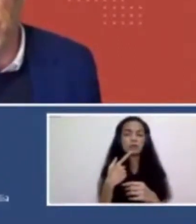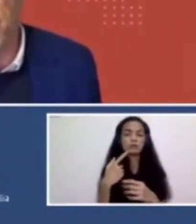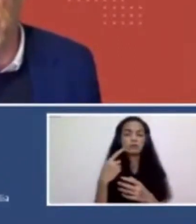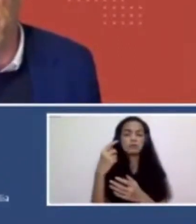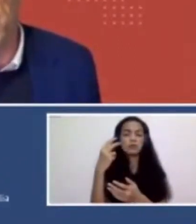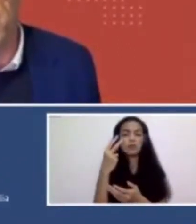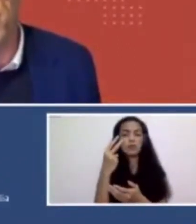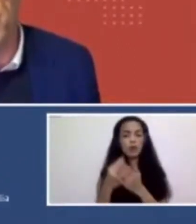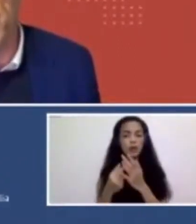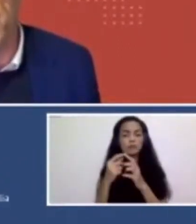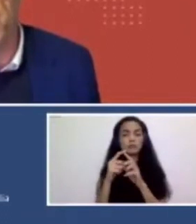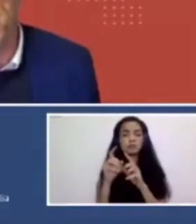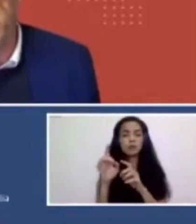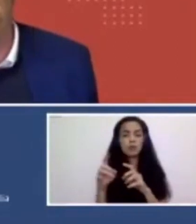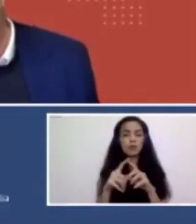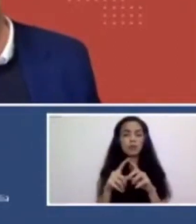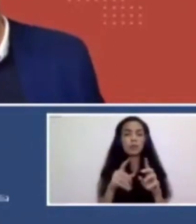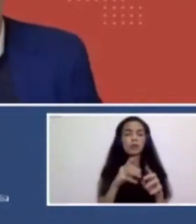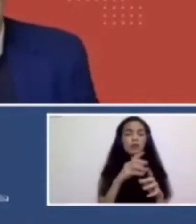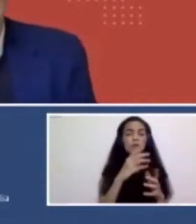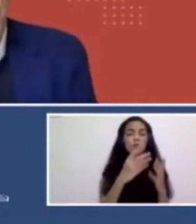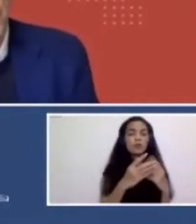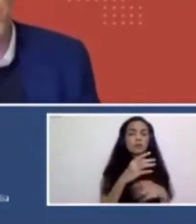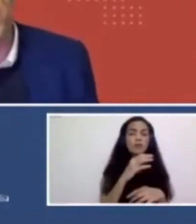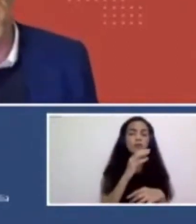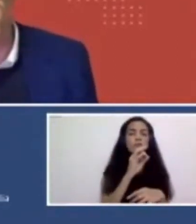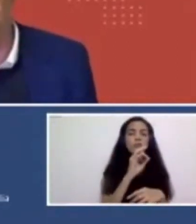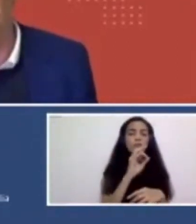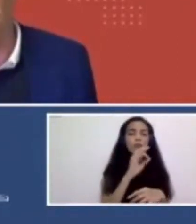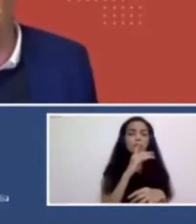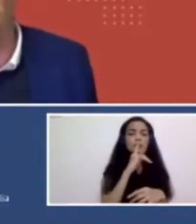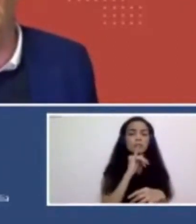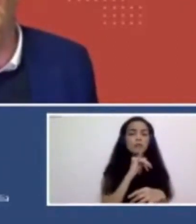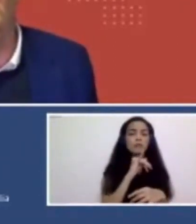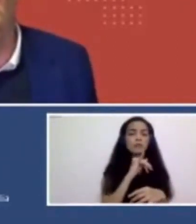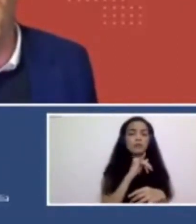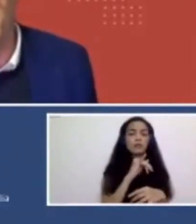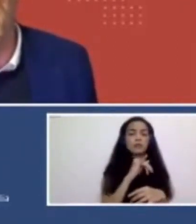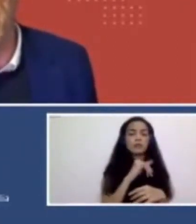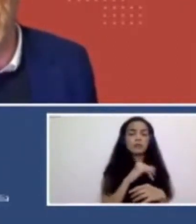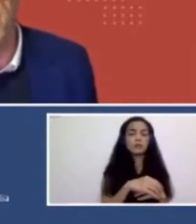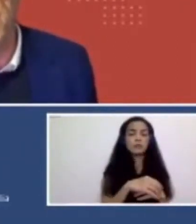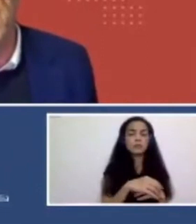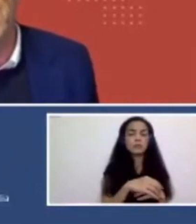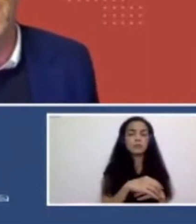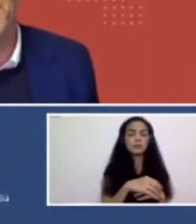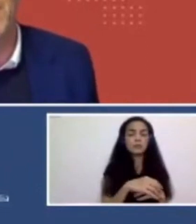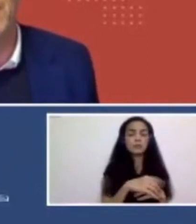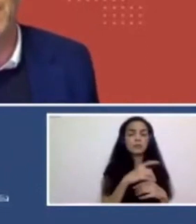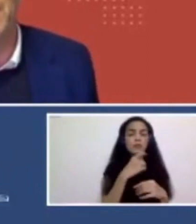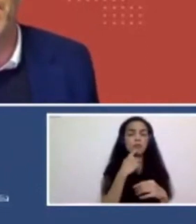new sort of cell of scholarship, I suppose. And that's a way to kind of include all these kind of great thinkers that are sort of writing around the space.